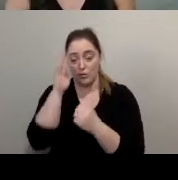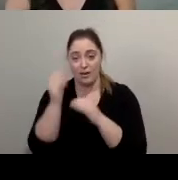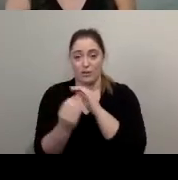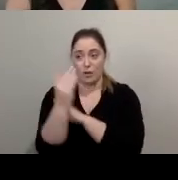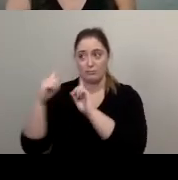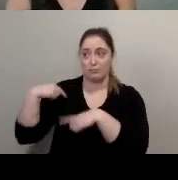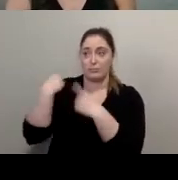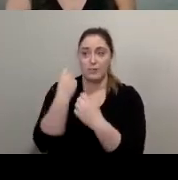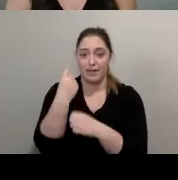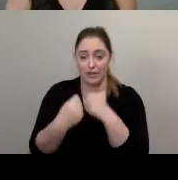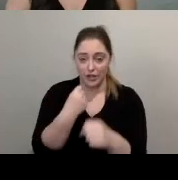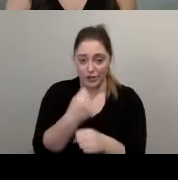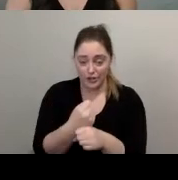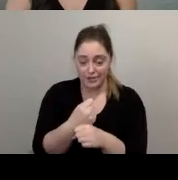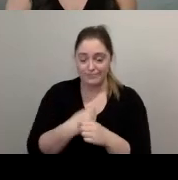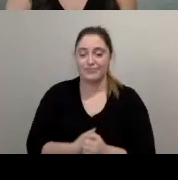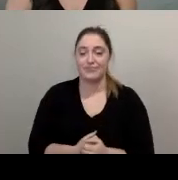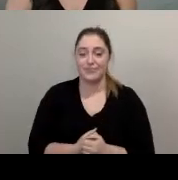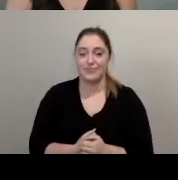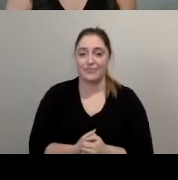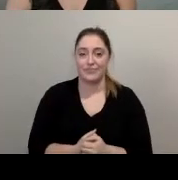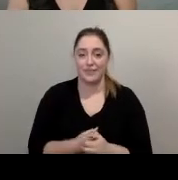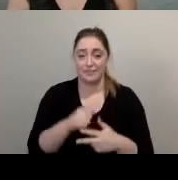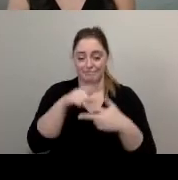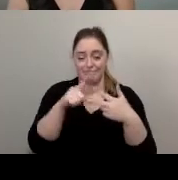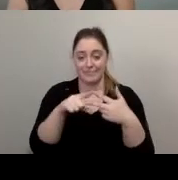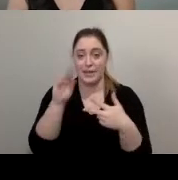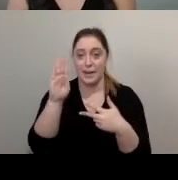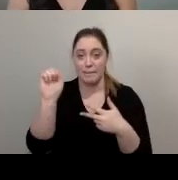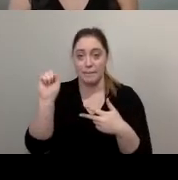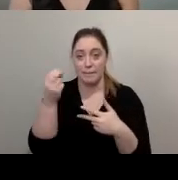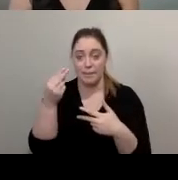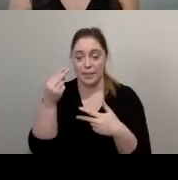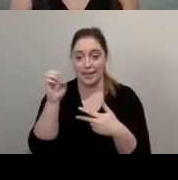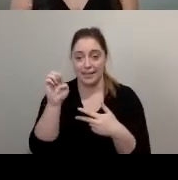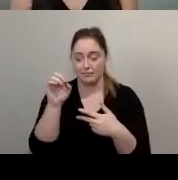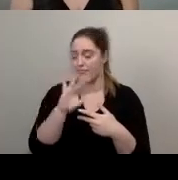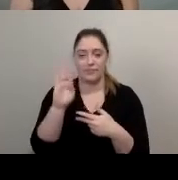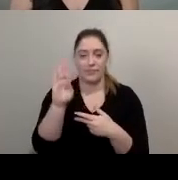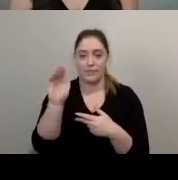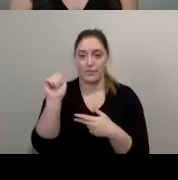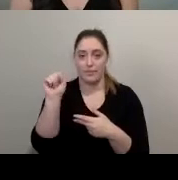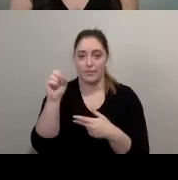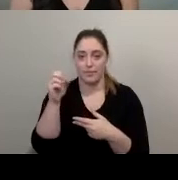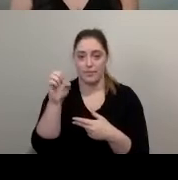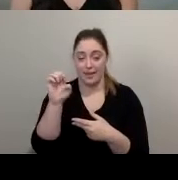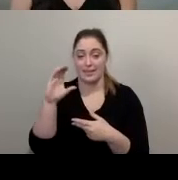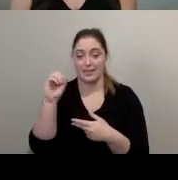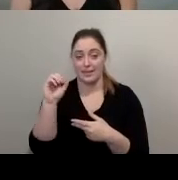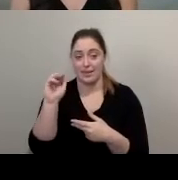11 years now and thank you to base camp and hey i'd also like to say thank you to